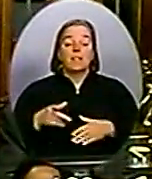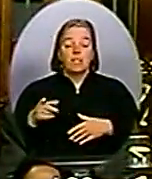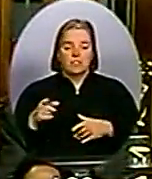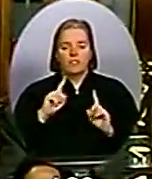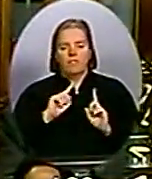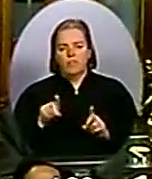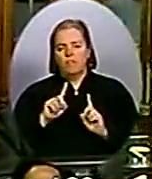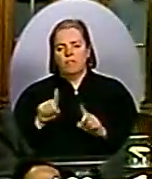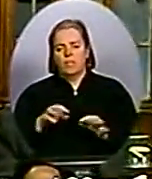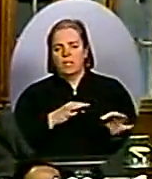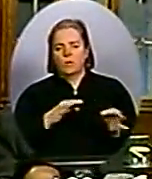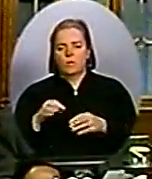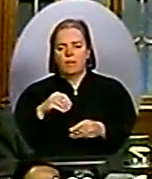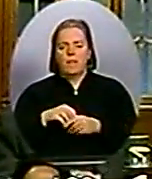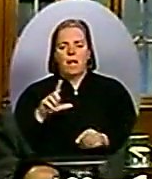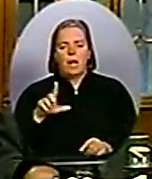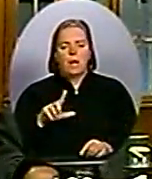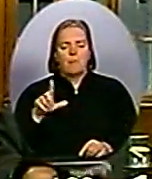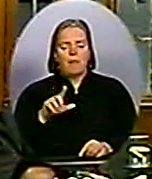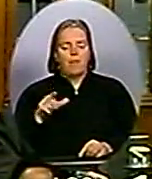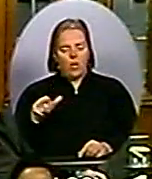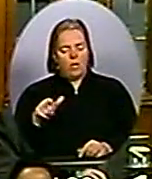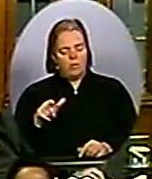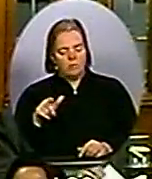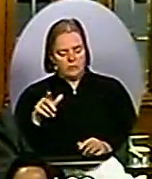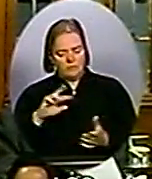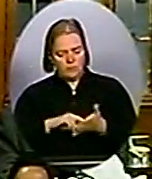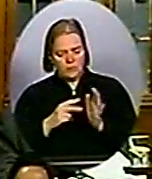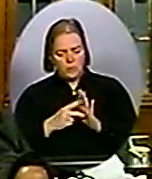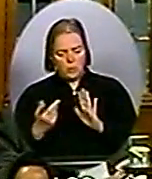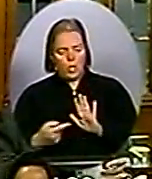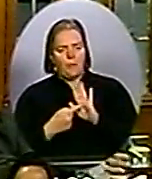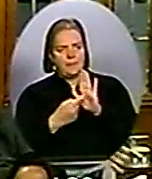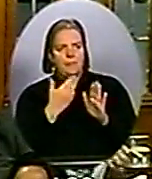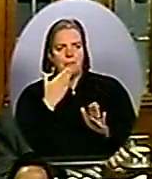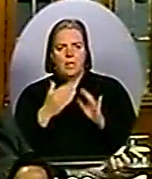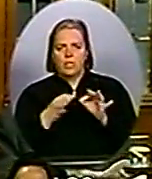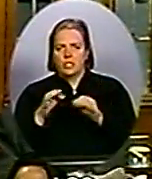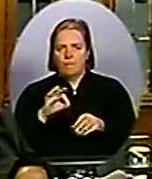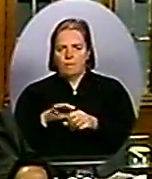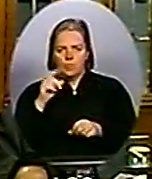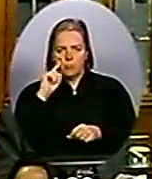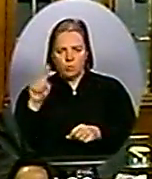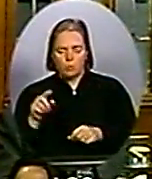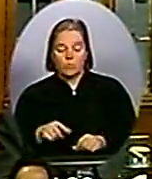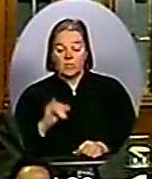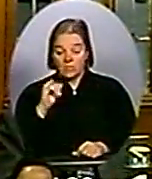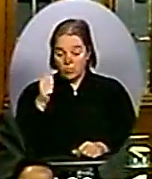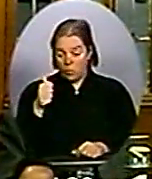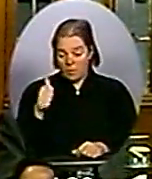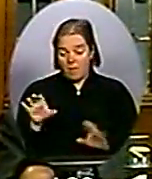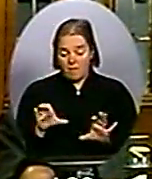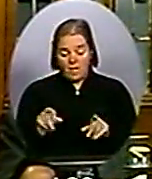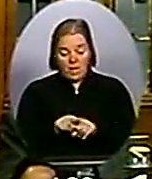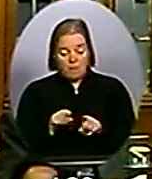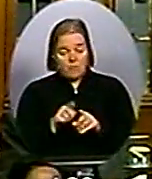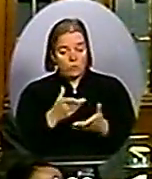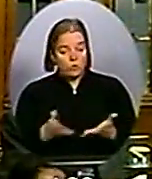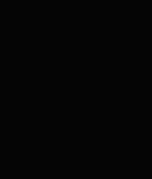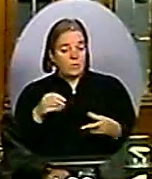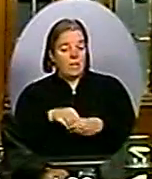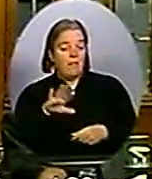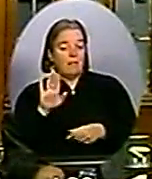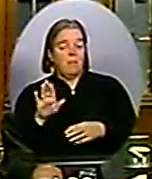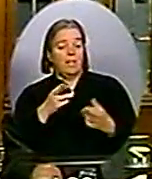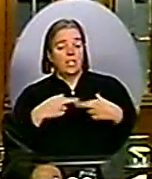here in the House of Commons. Maybe if that member did the same in his own constituency, he would know that the good rural people